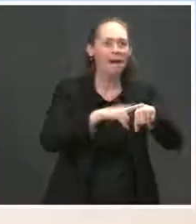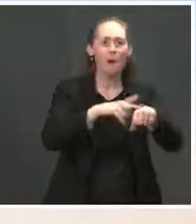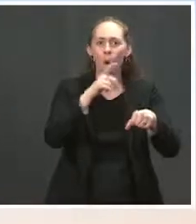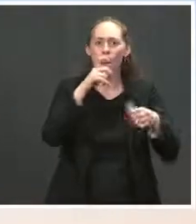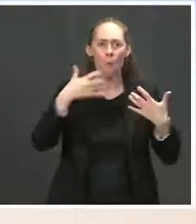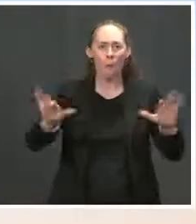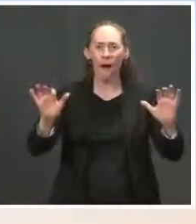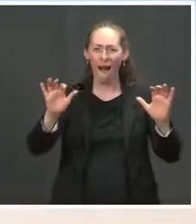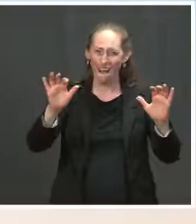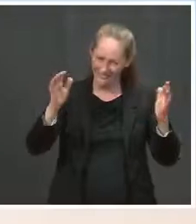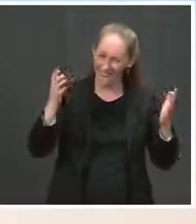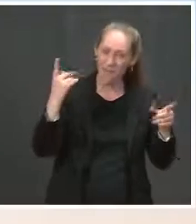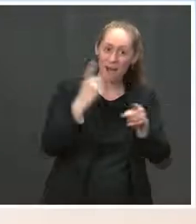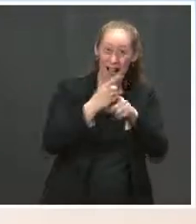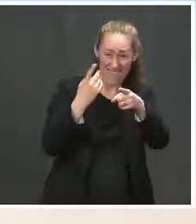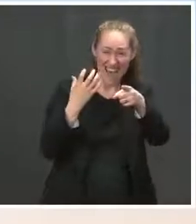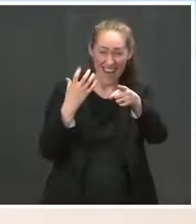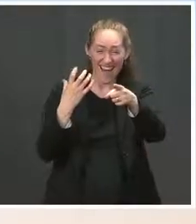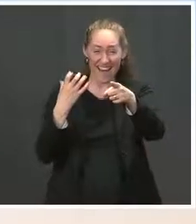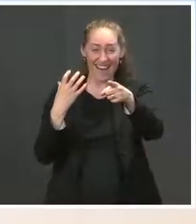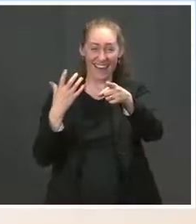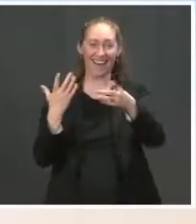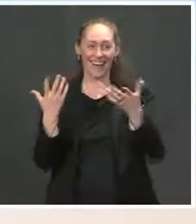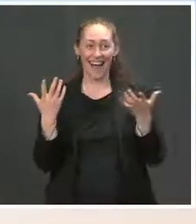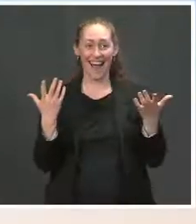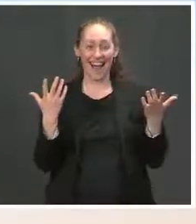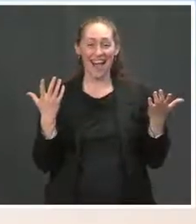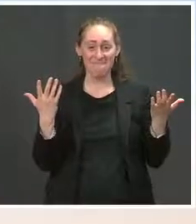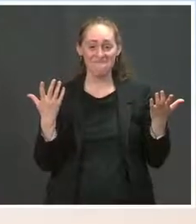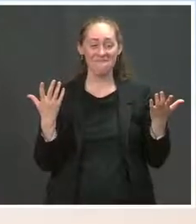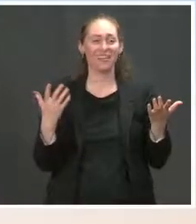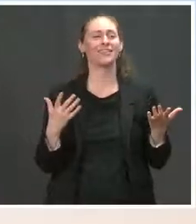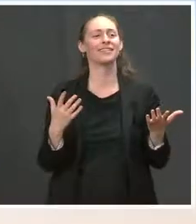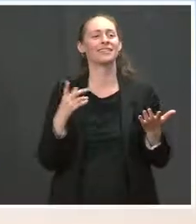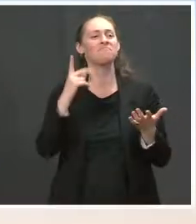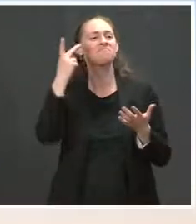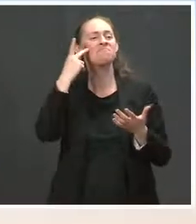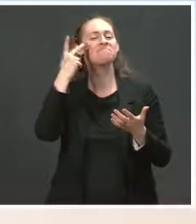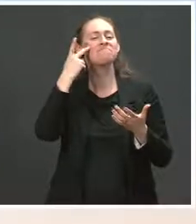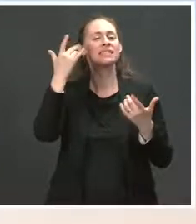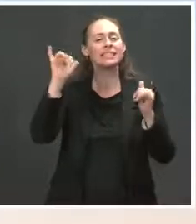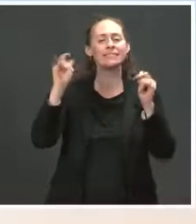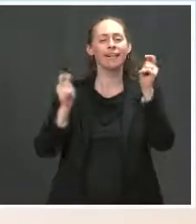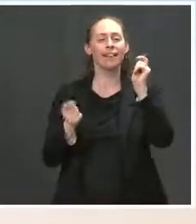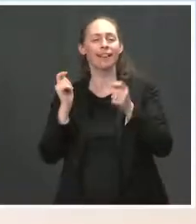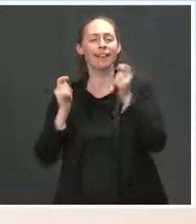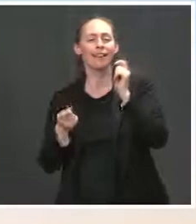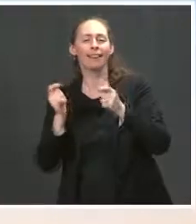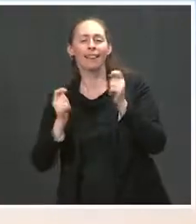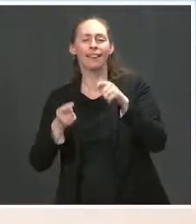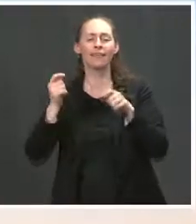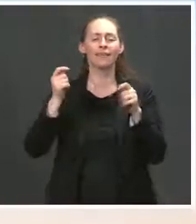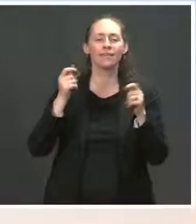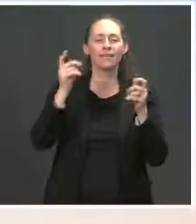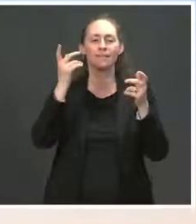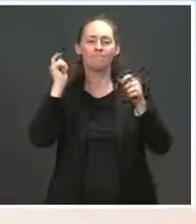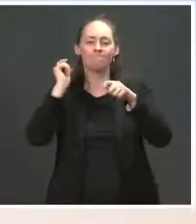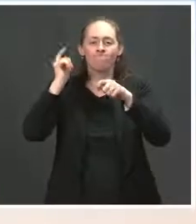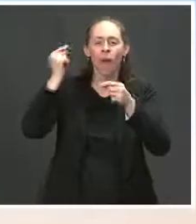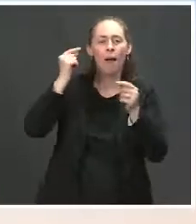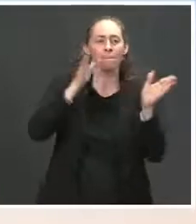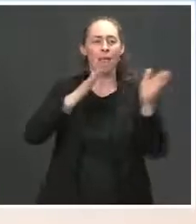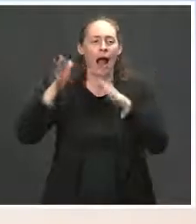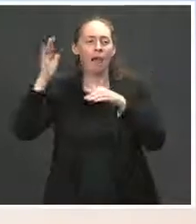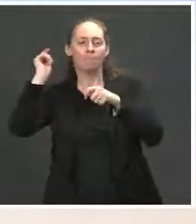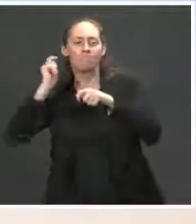Don't you? The The Press. Ms. Well, we're still finalizing what the details are of the trip. So I certainly understand the